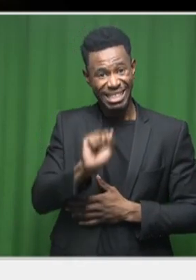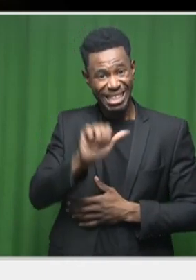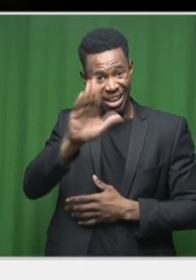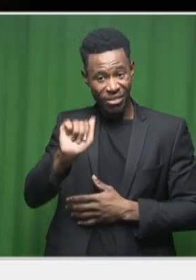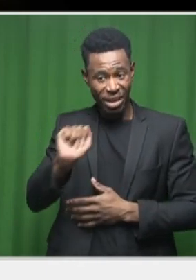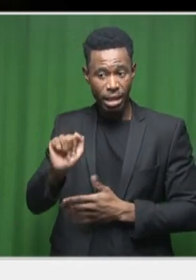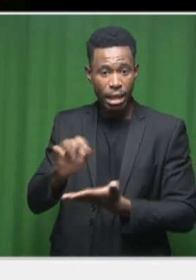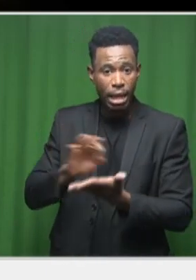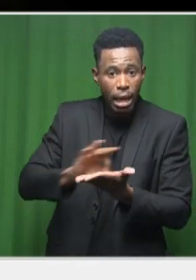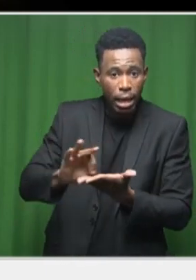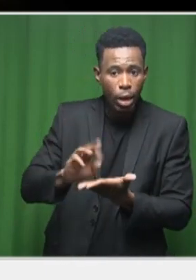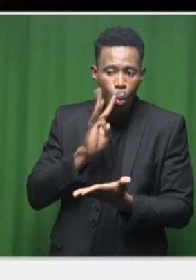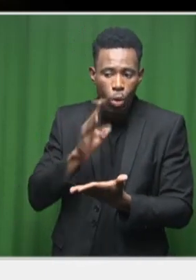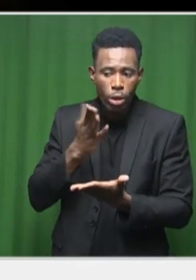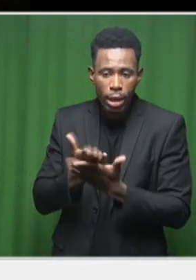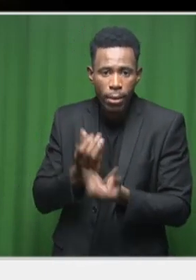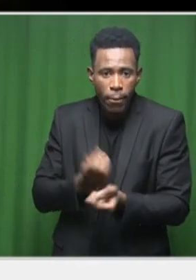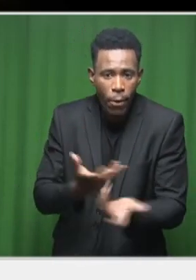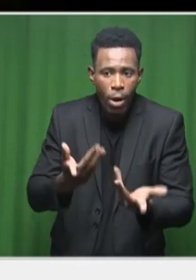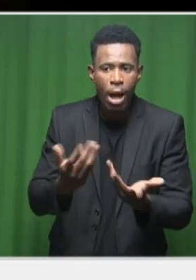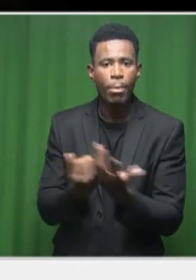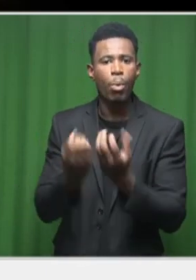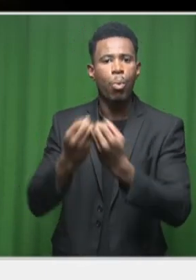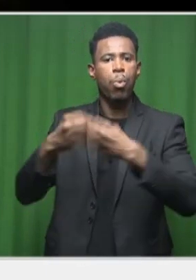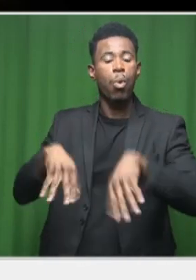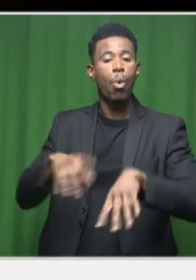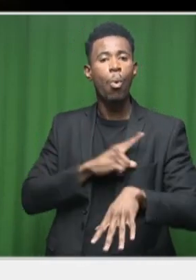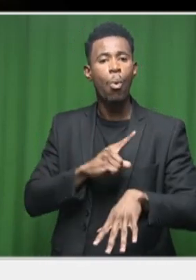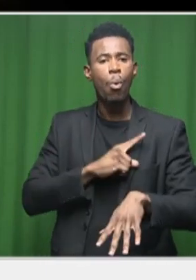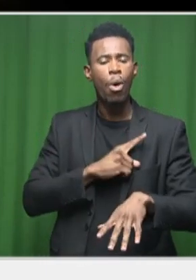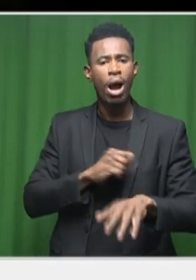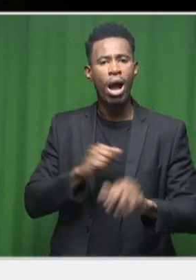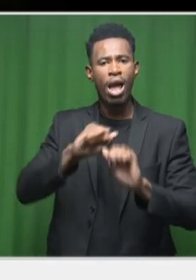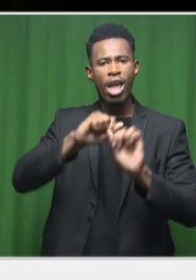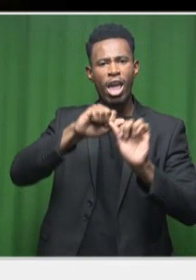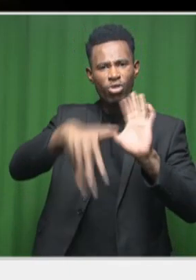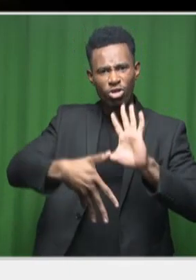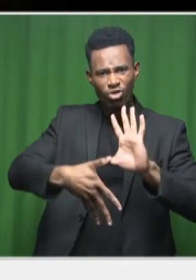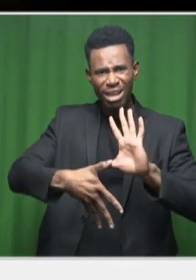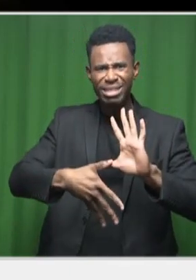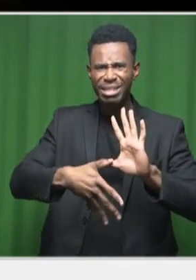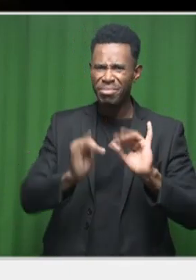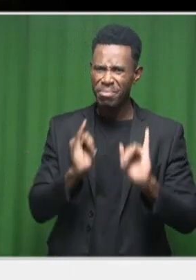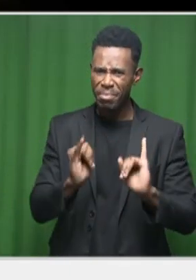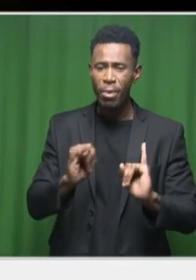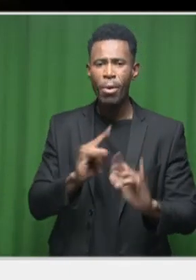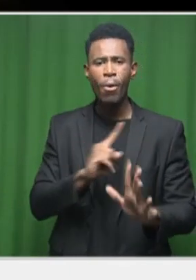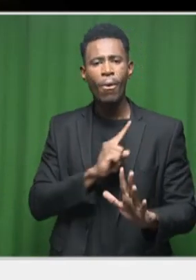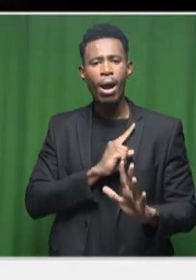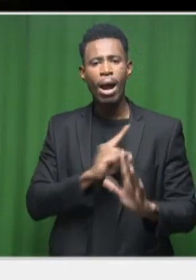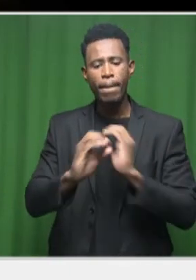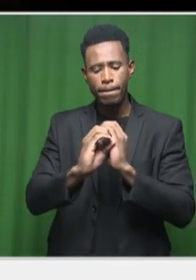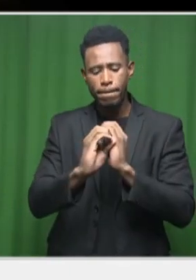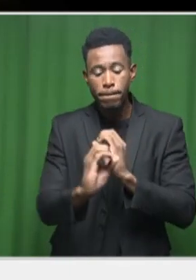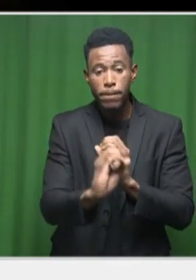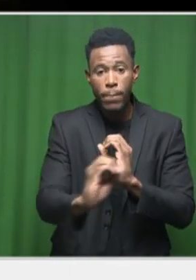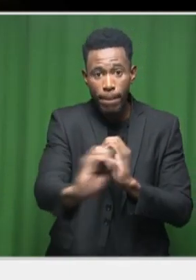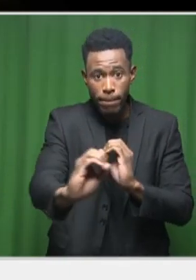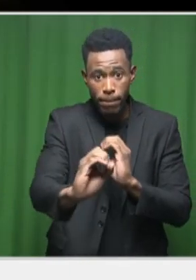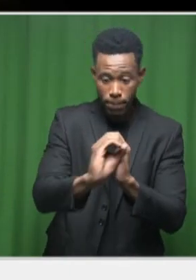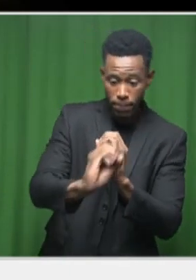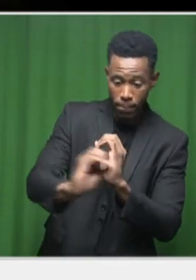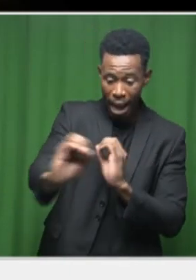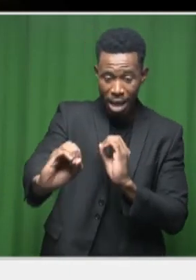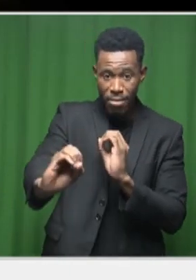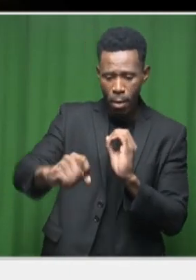being lost. And it's wasted through poor infrastructure, such as leaking pipes. So how soon can we get on to this?